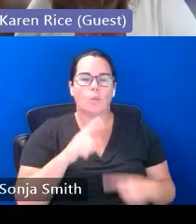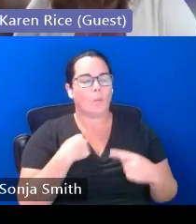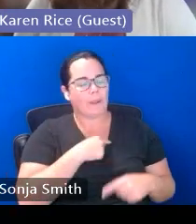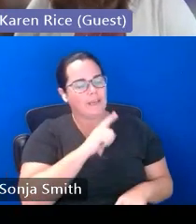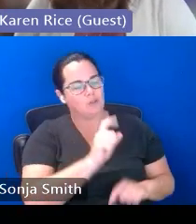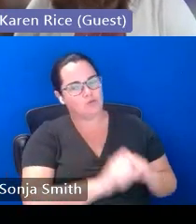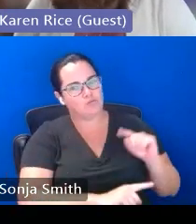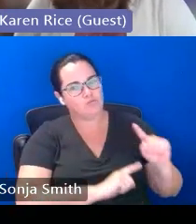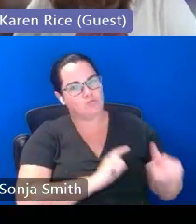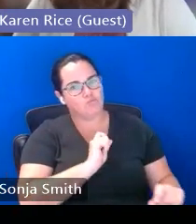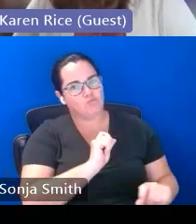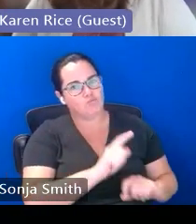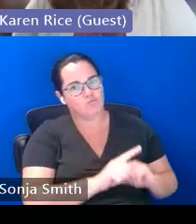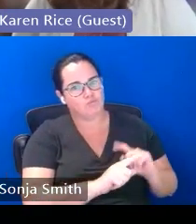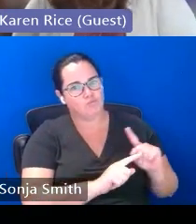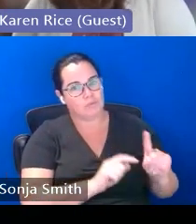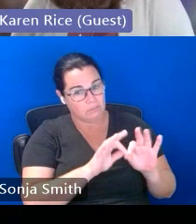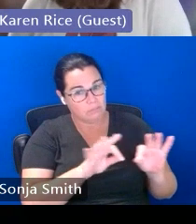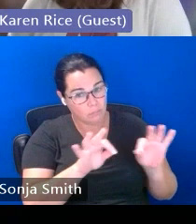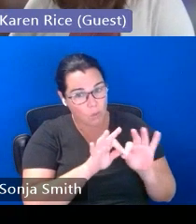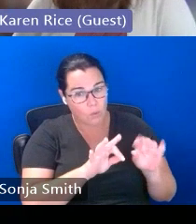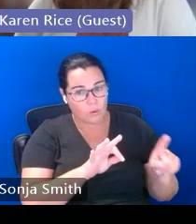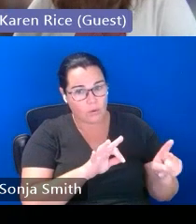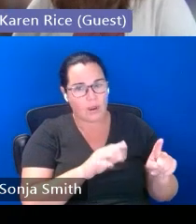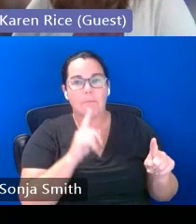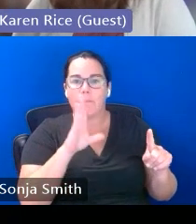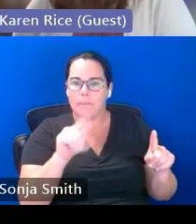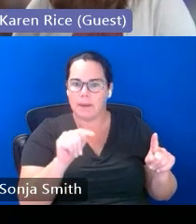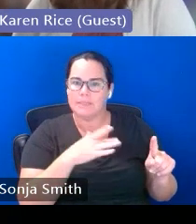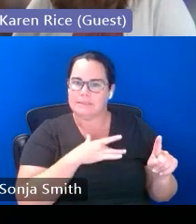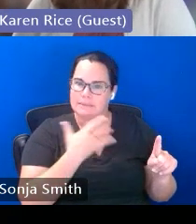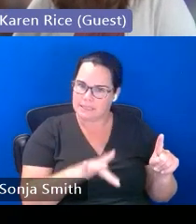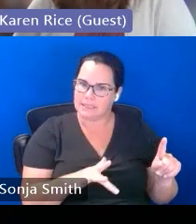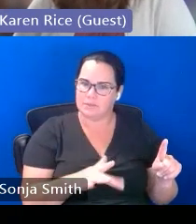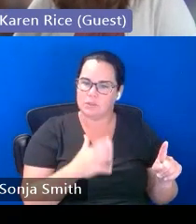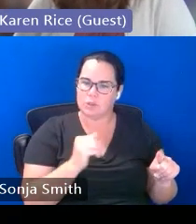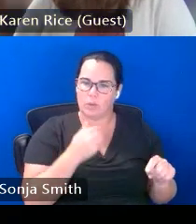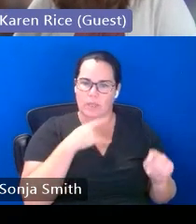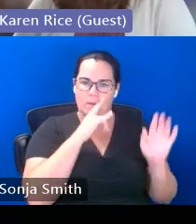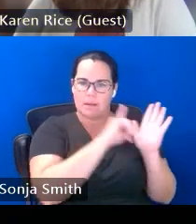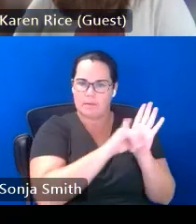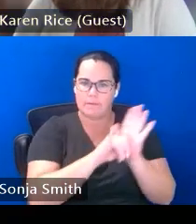way so that we can make sure we're identifying as many of these unaccompanied youth as possible